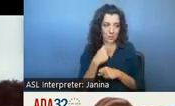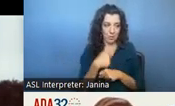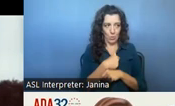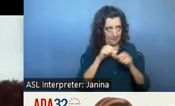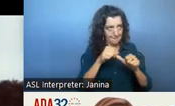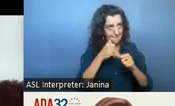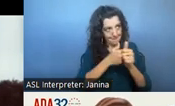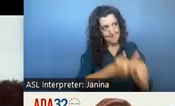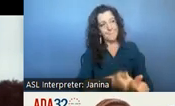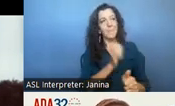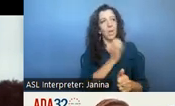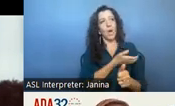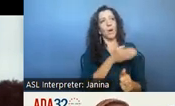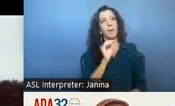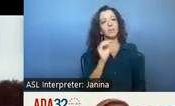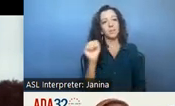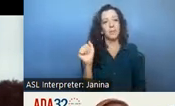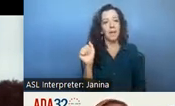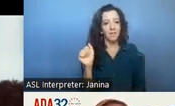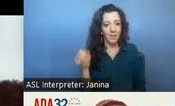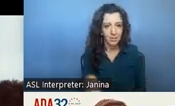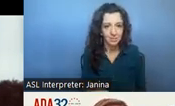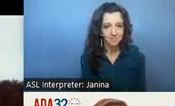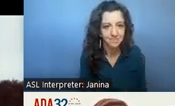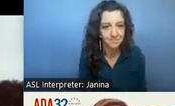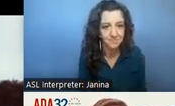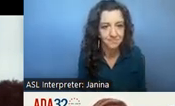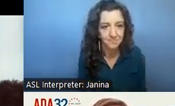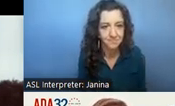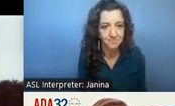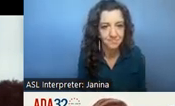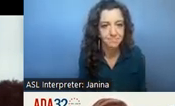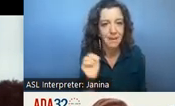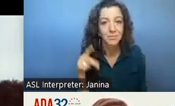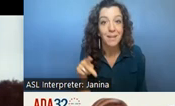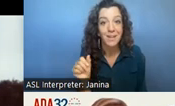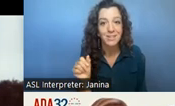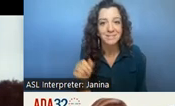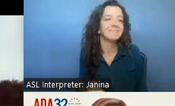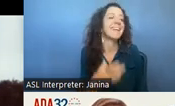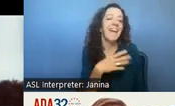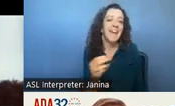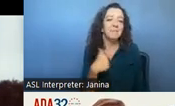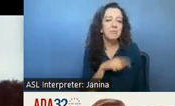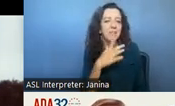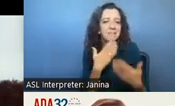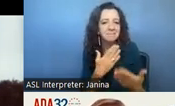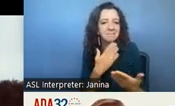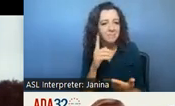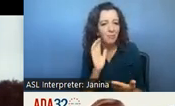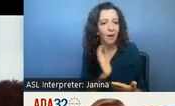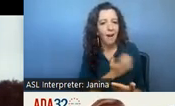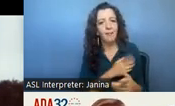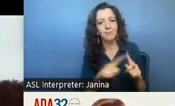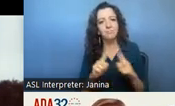with the master plan for aging and we we greatly appreciate the generous support of our foundation partners who are making this